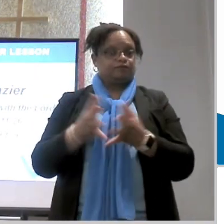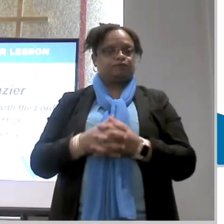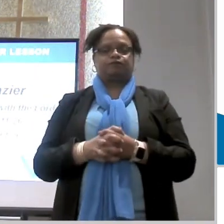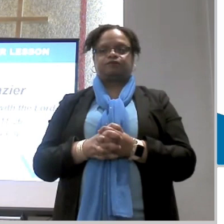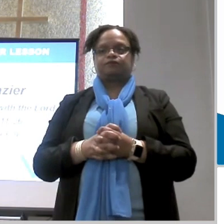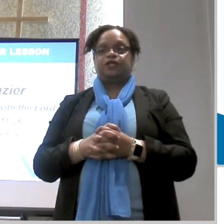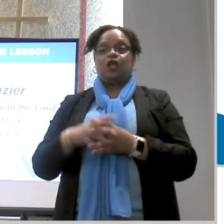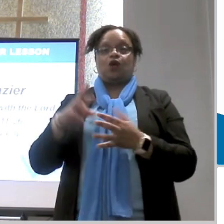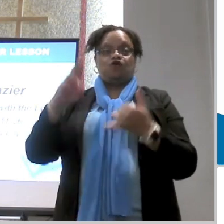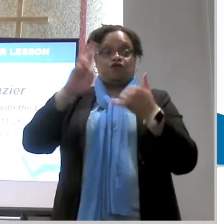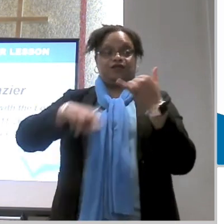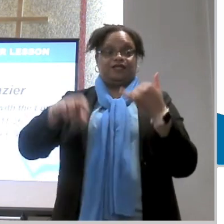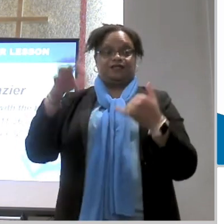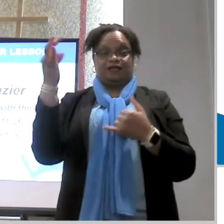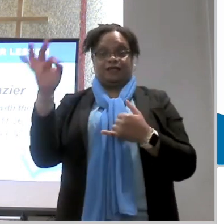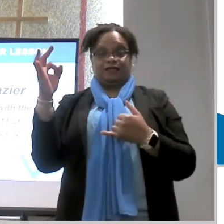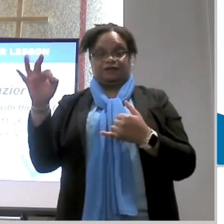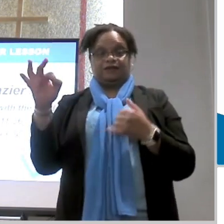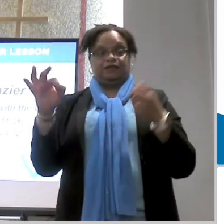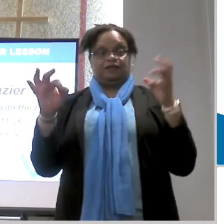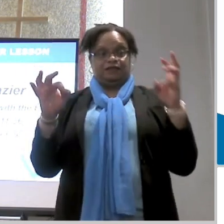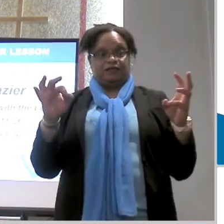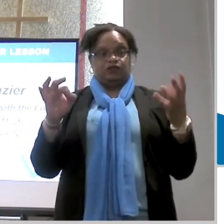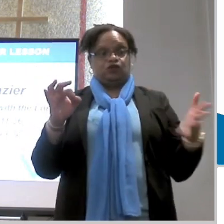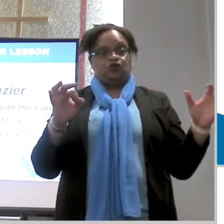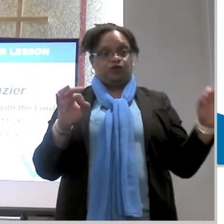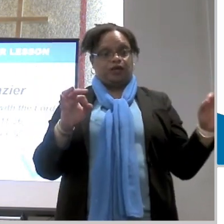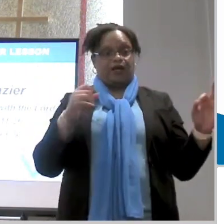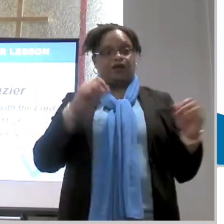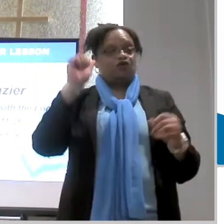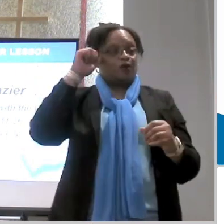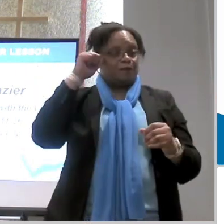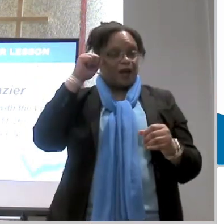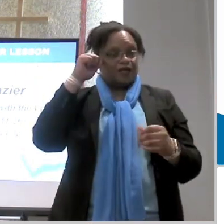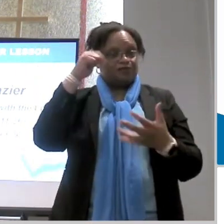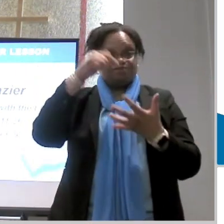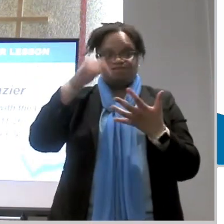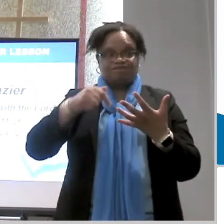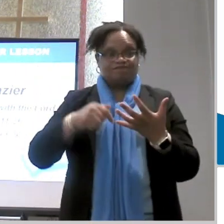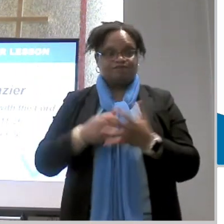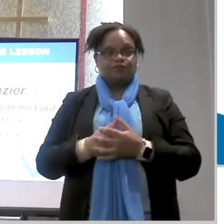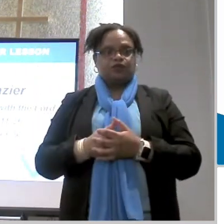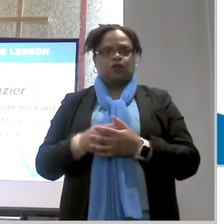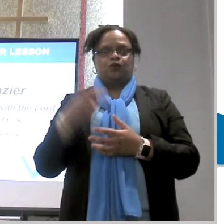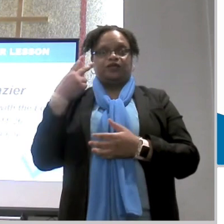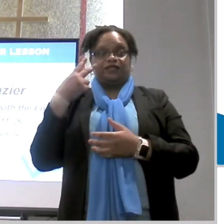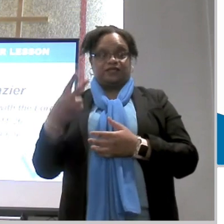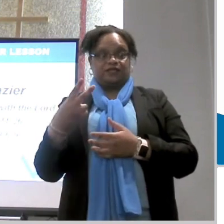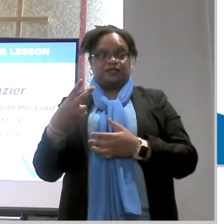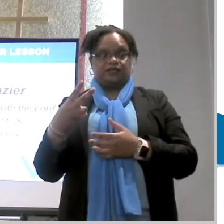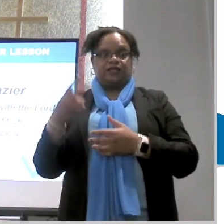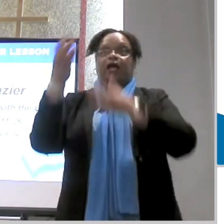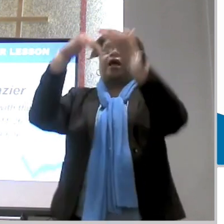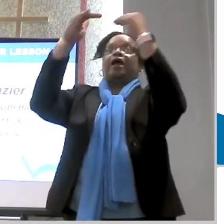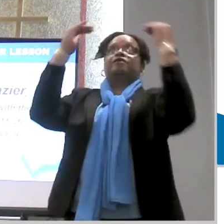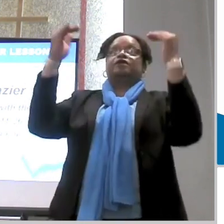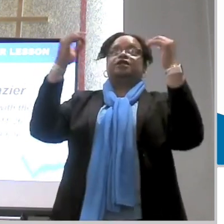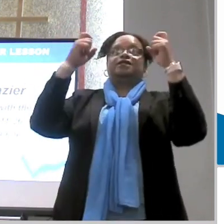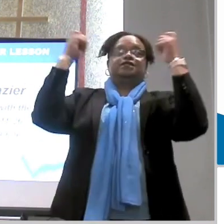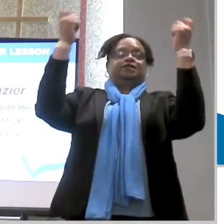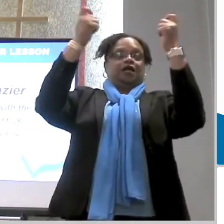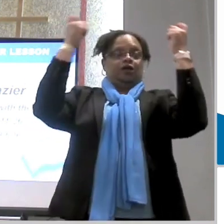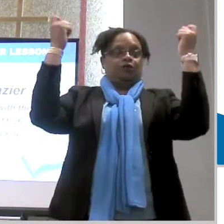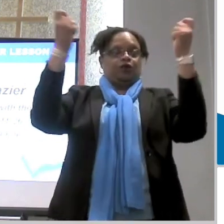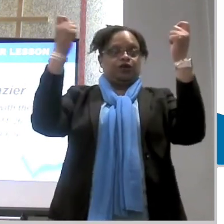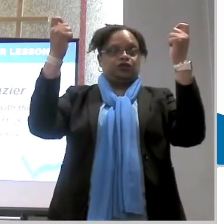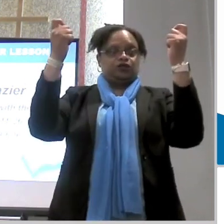revelations 19 6 and 9 reminds us right we encounter a vivid portrayal of a heavenly celebration known as